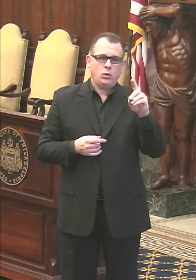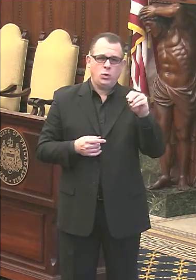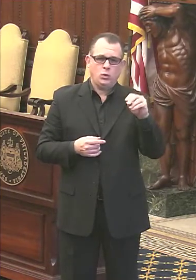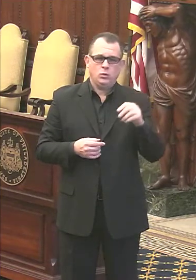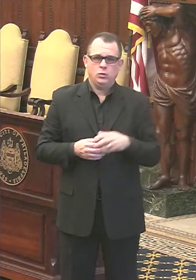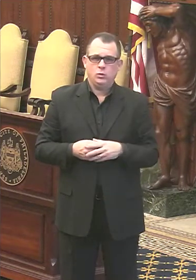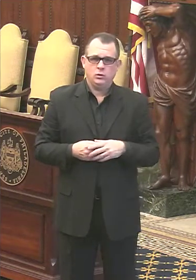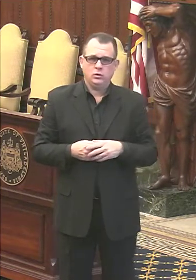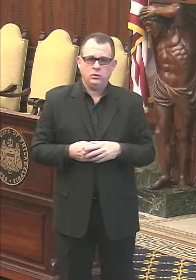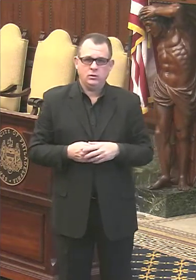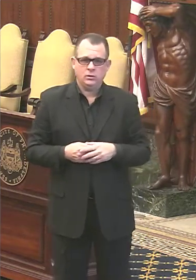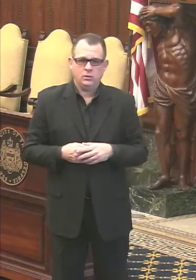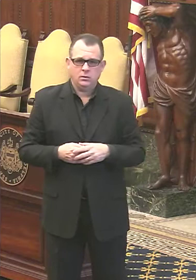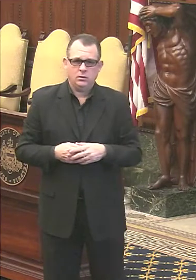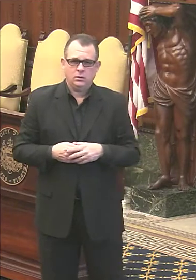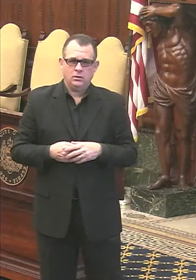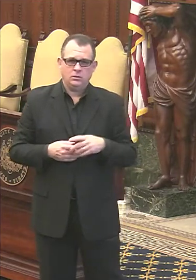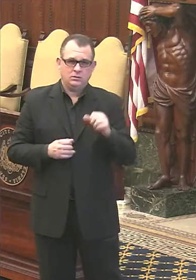Jaime, can you unmute?